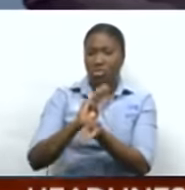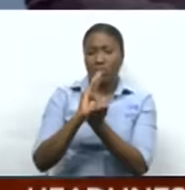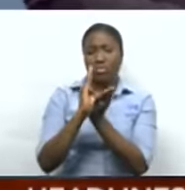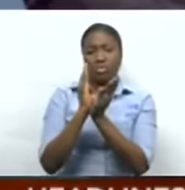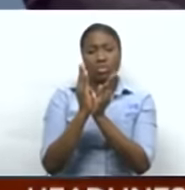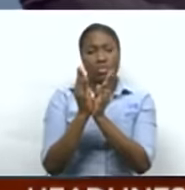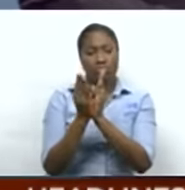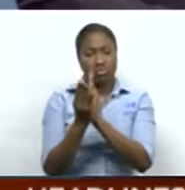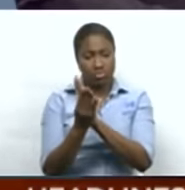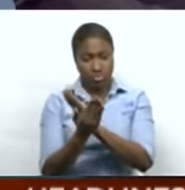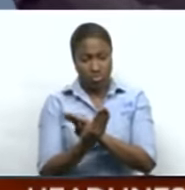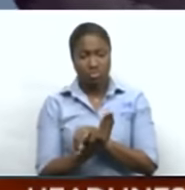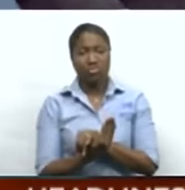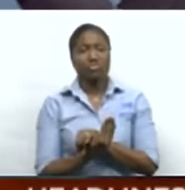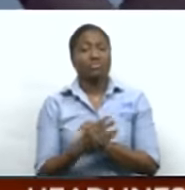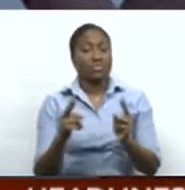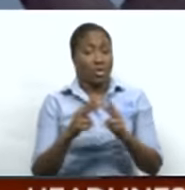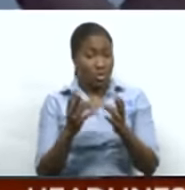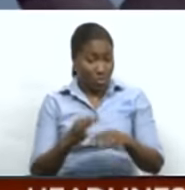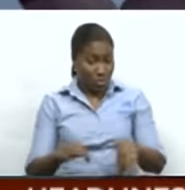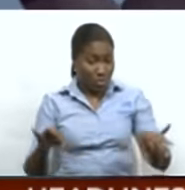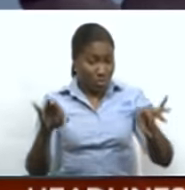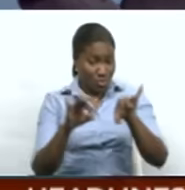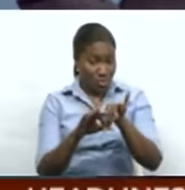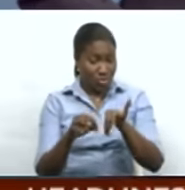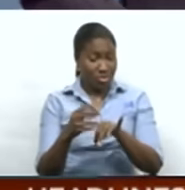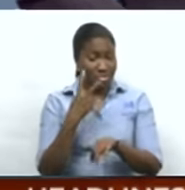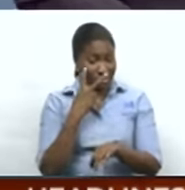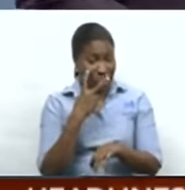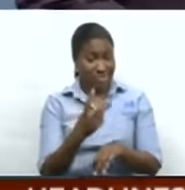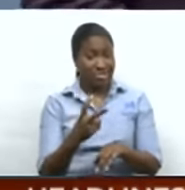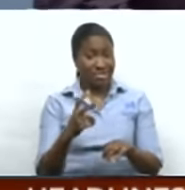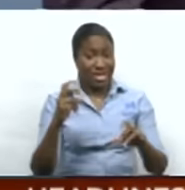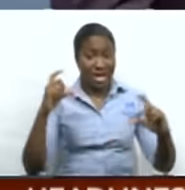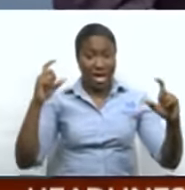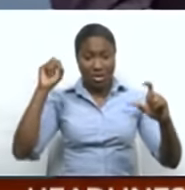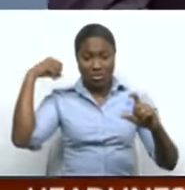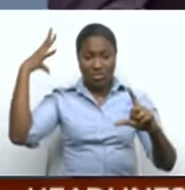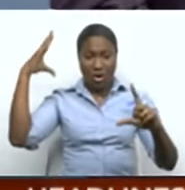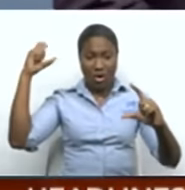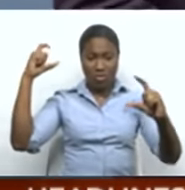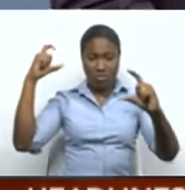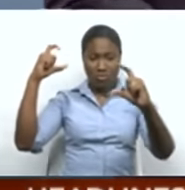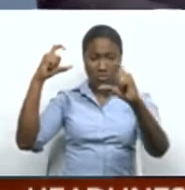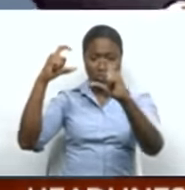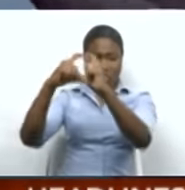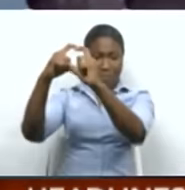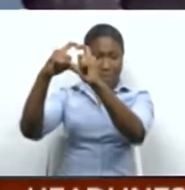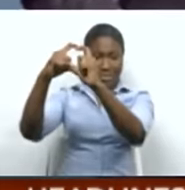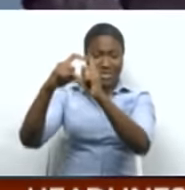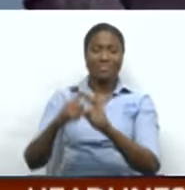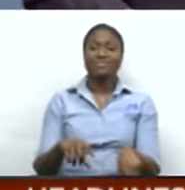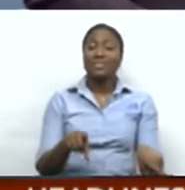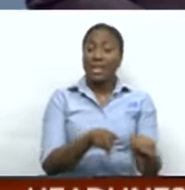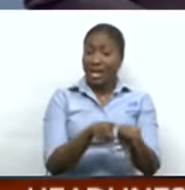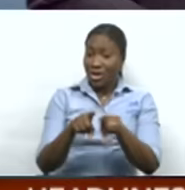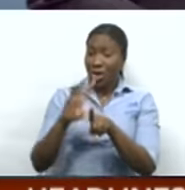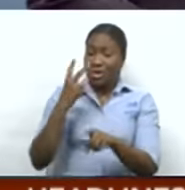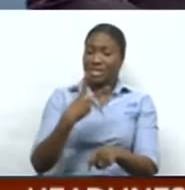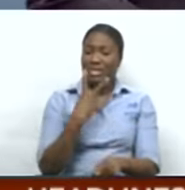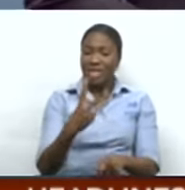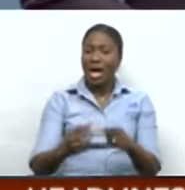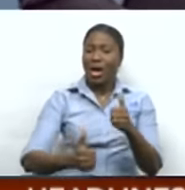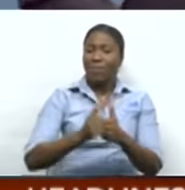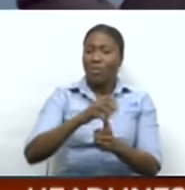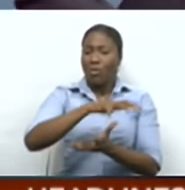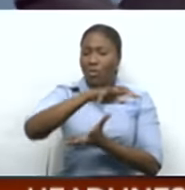this period is going to be quite critical as well for you to see that eclipse and more on that in a little bit. But we will start seeing mostly cloudy conditions with